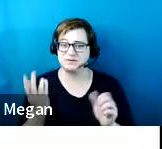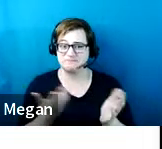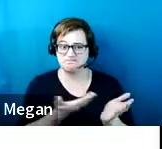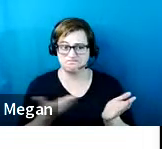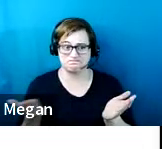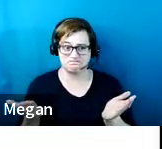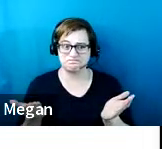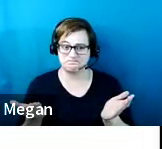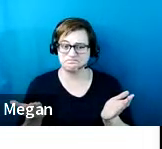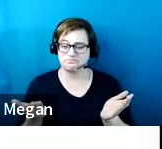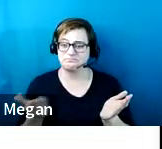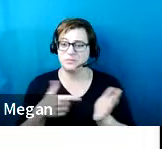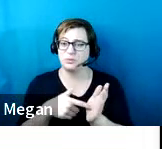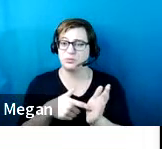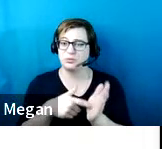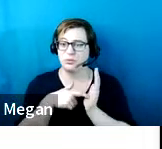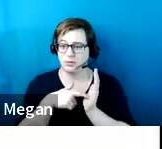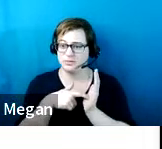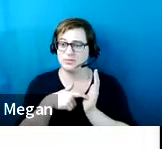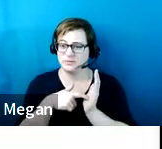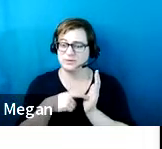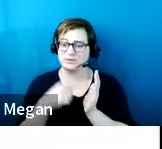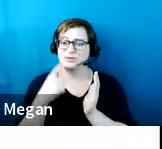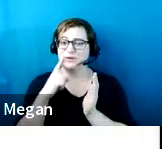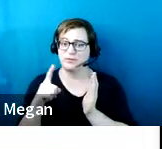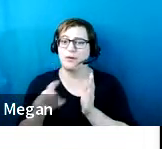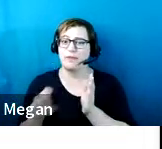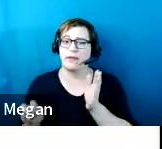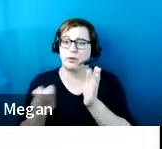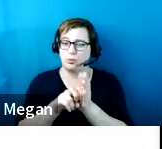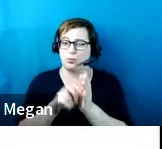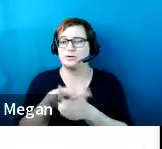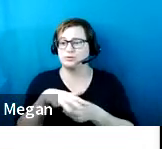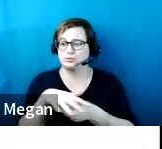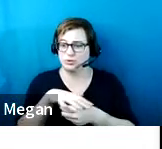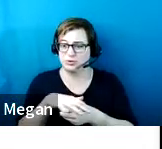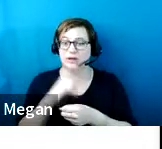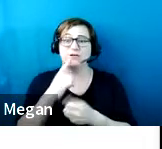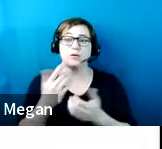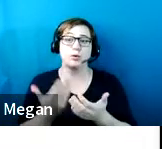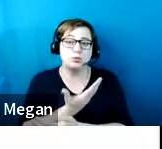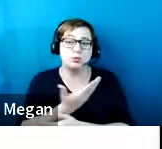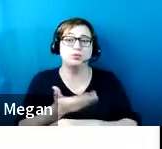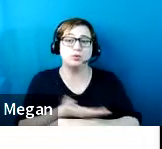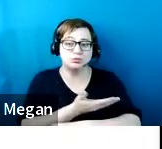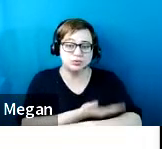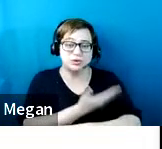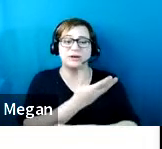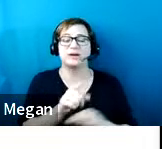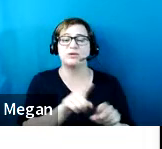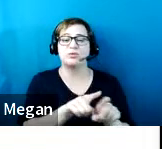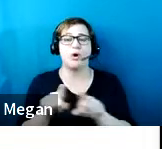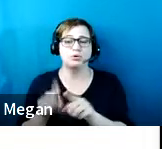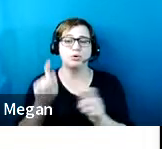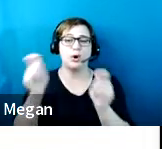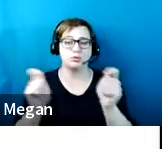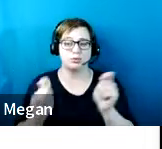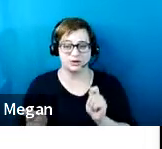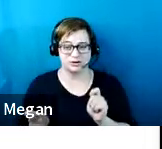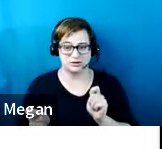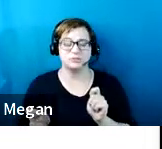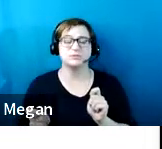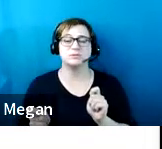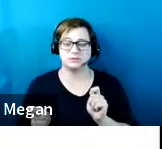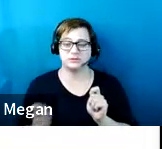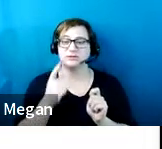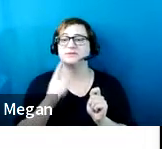regulations apply for passenger loading zones apply to new construction, and they apply to alterations. And